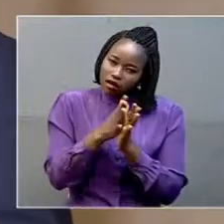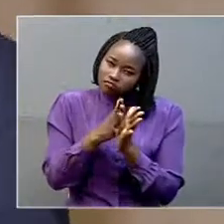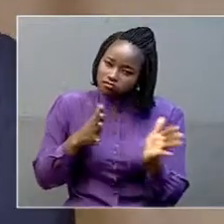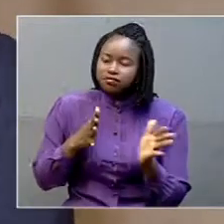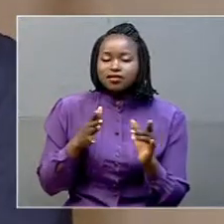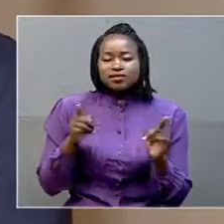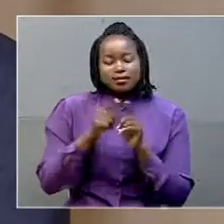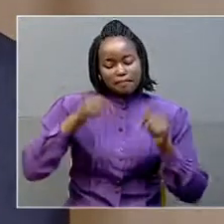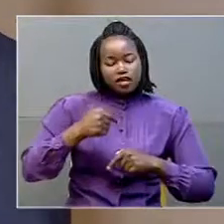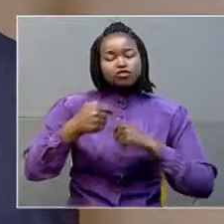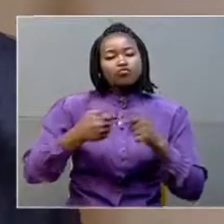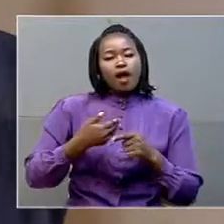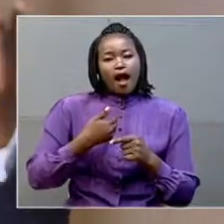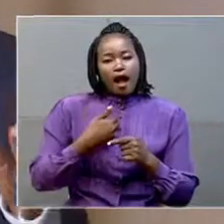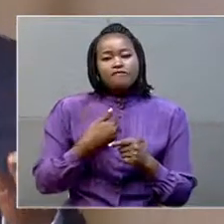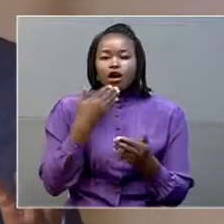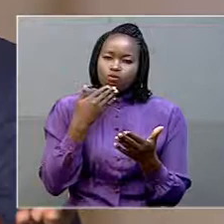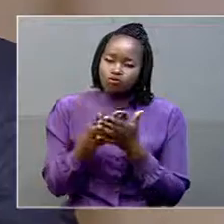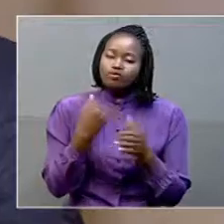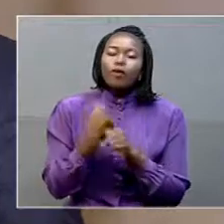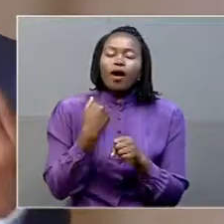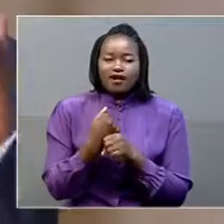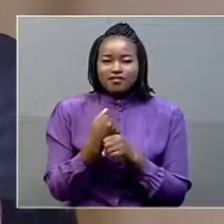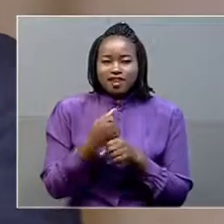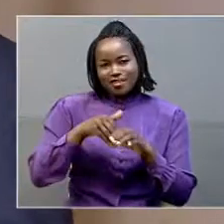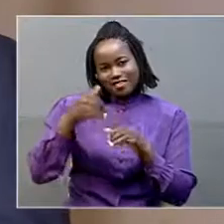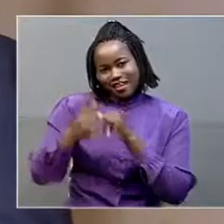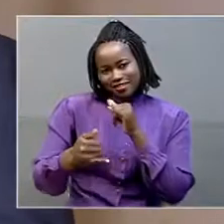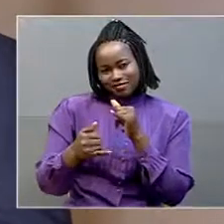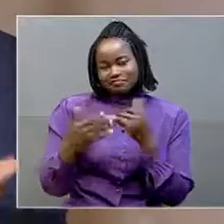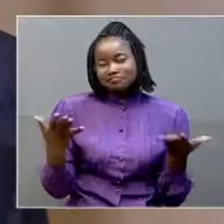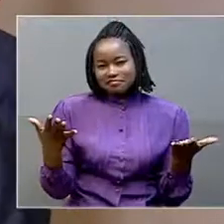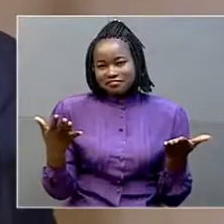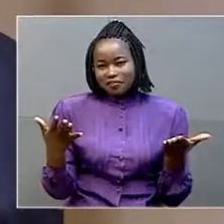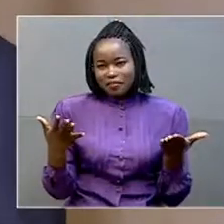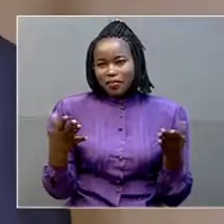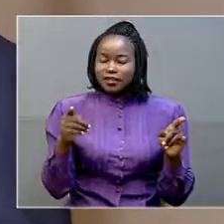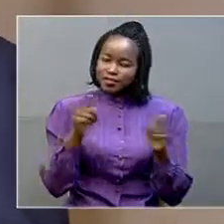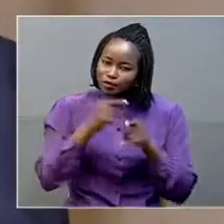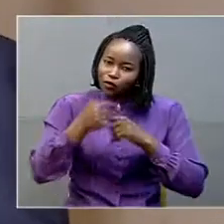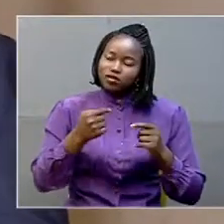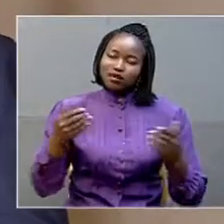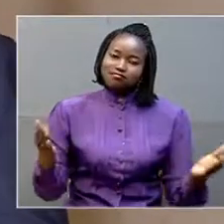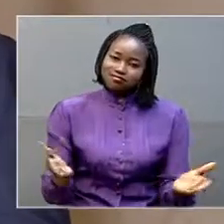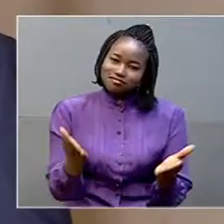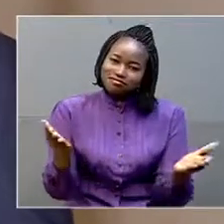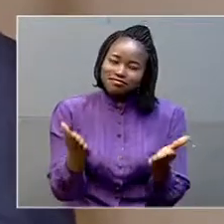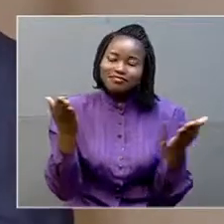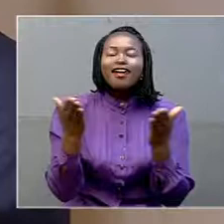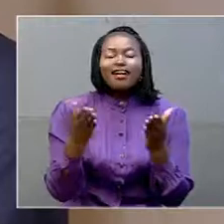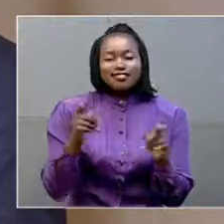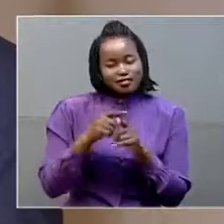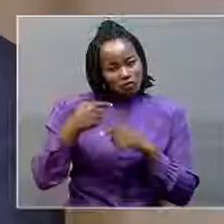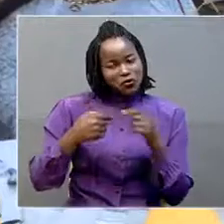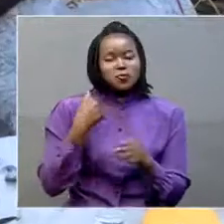legitimacy of others and people and with them so that they can do their work.